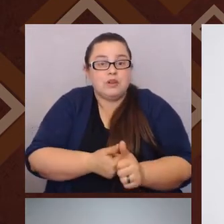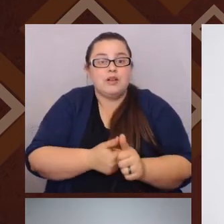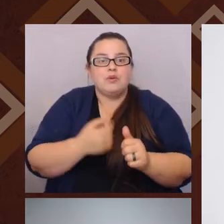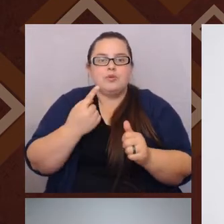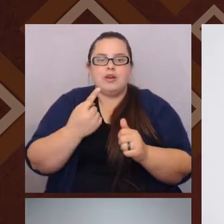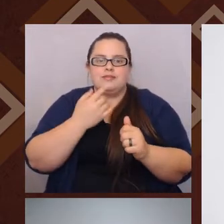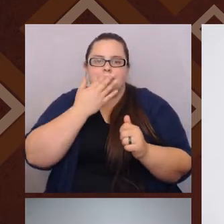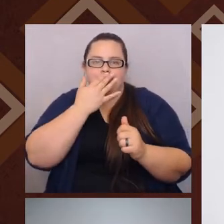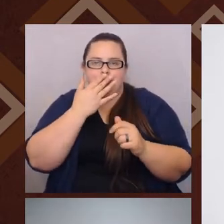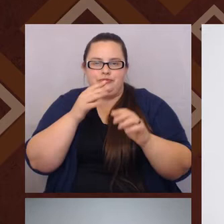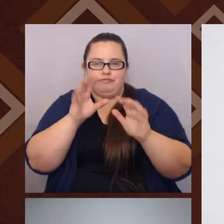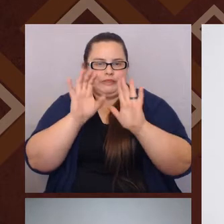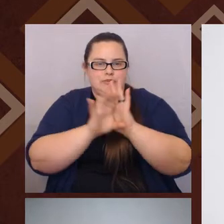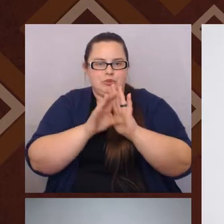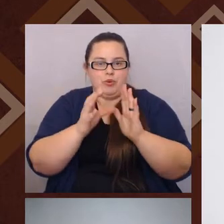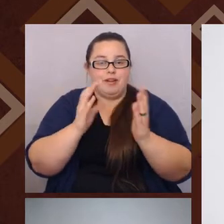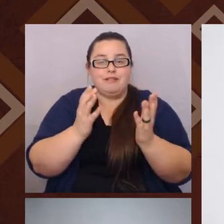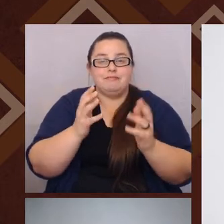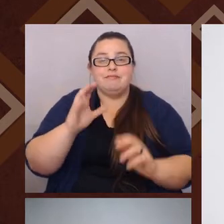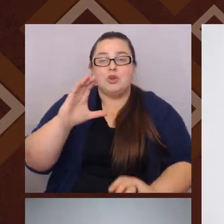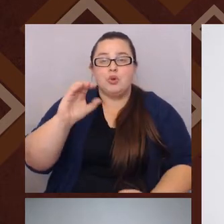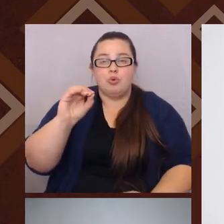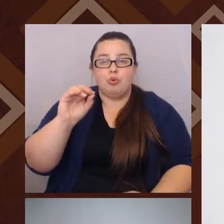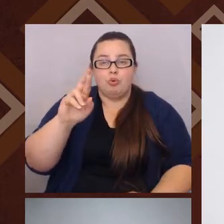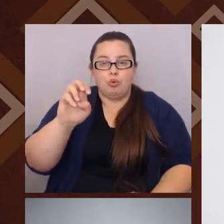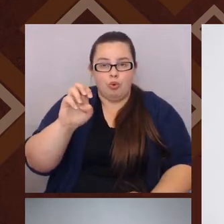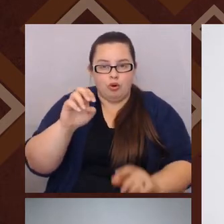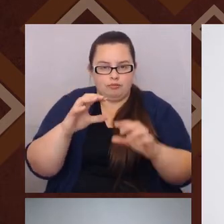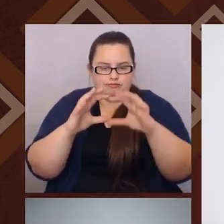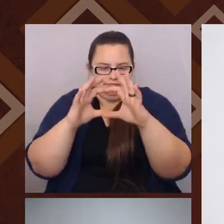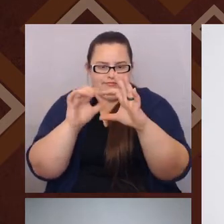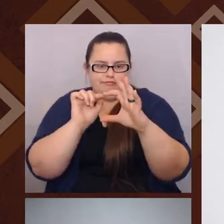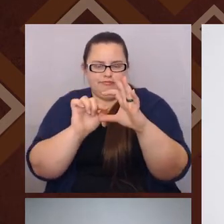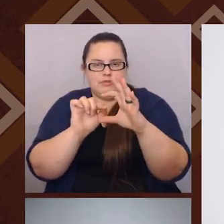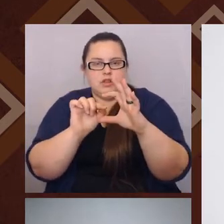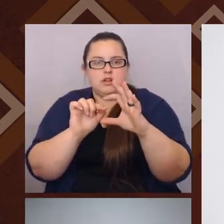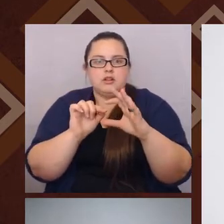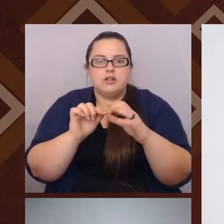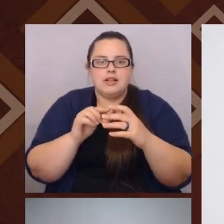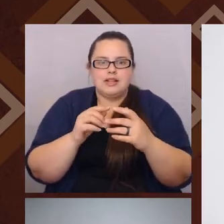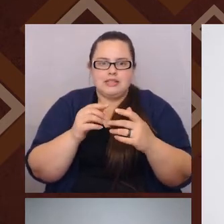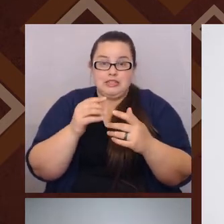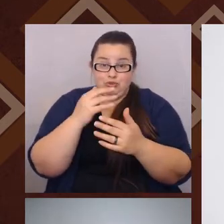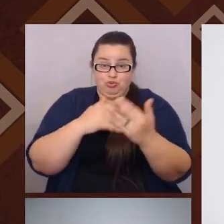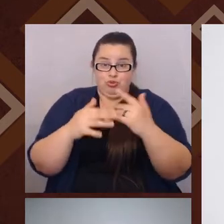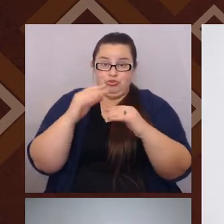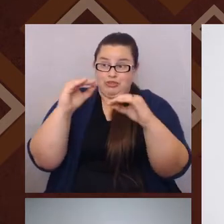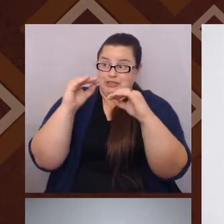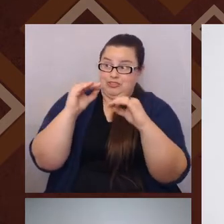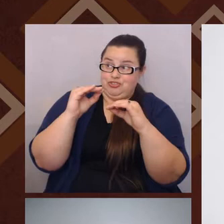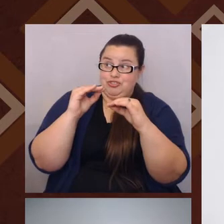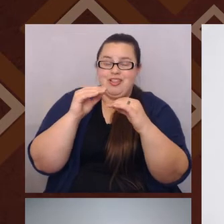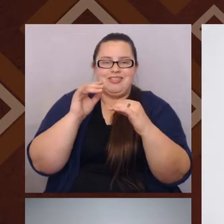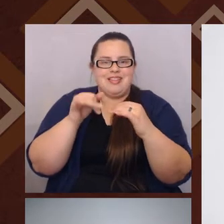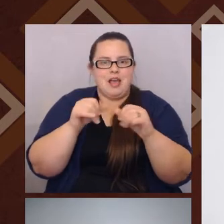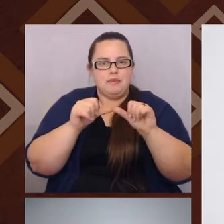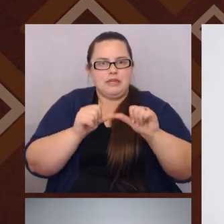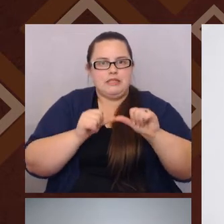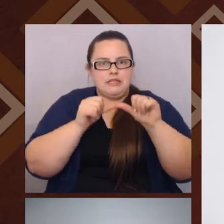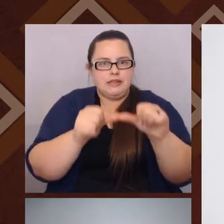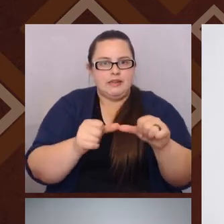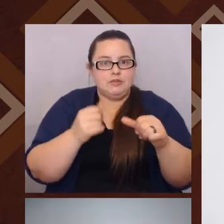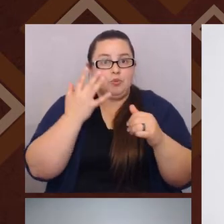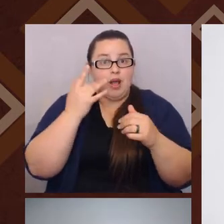So it particularly talks about how in many ways socialization maintains itself because many people are scared to